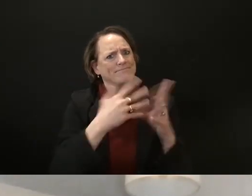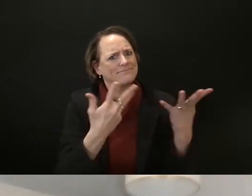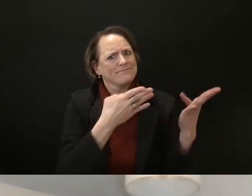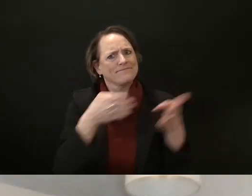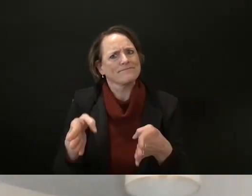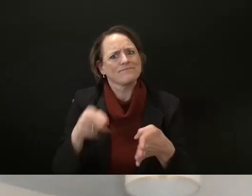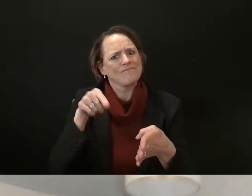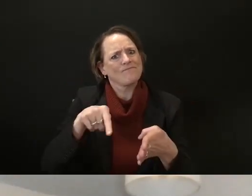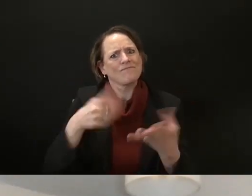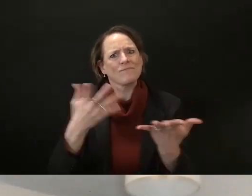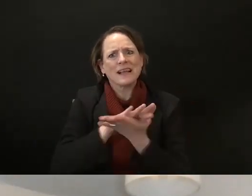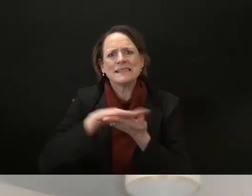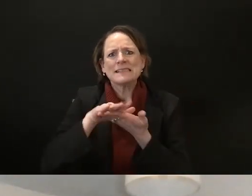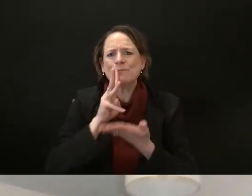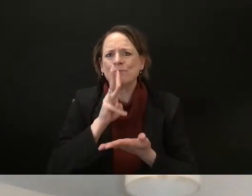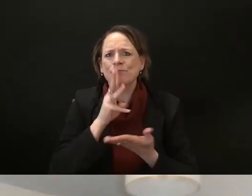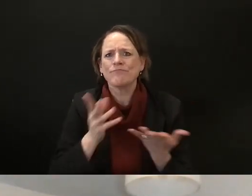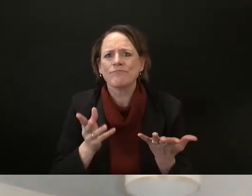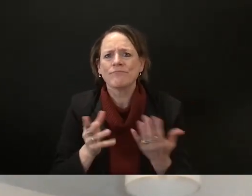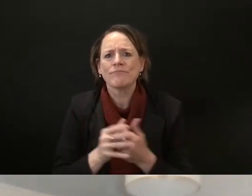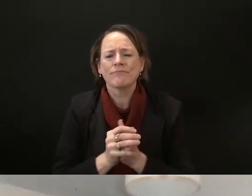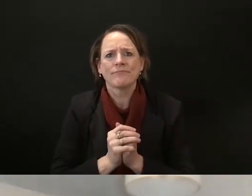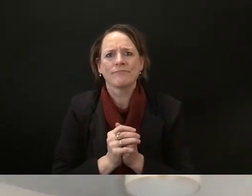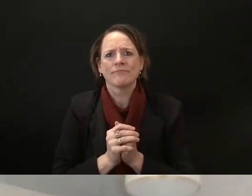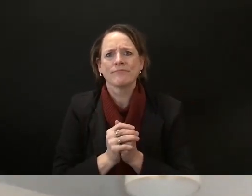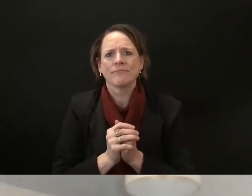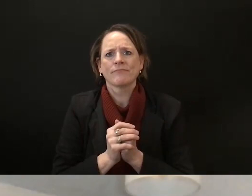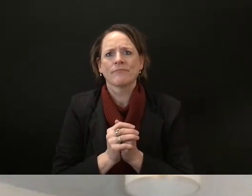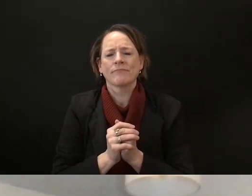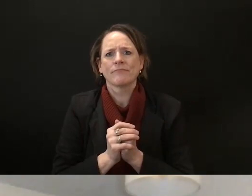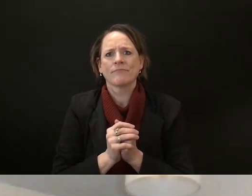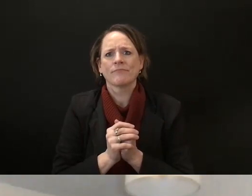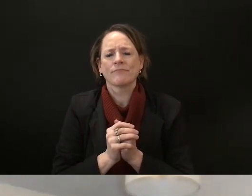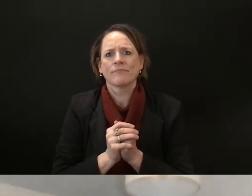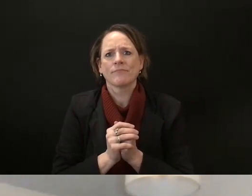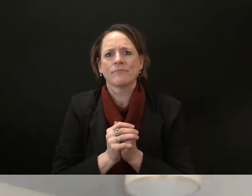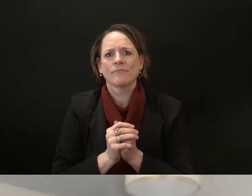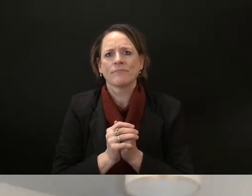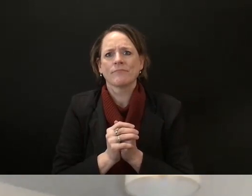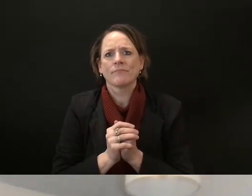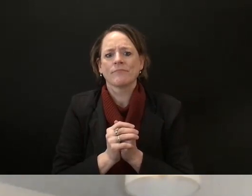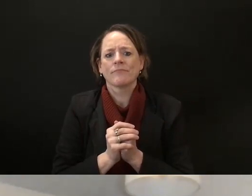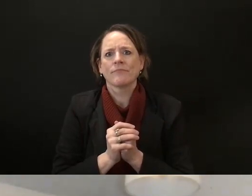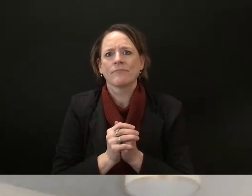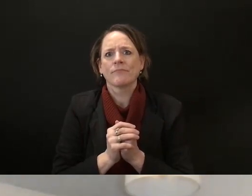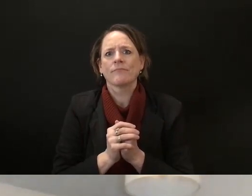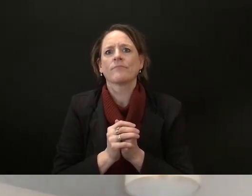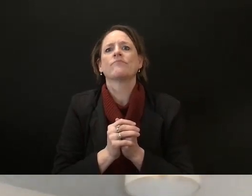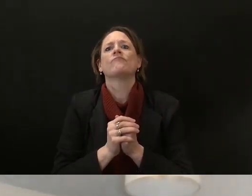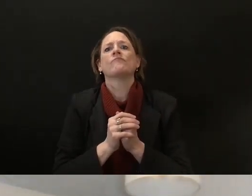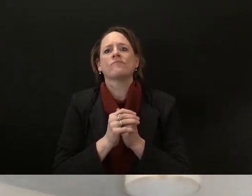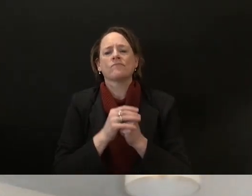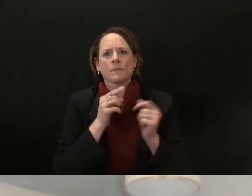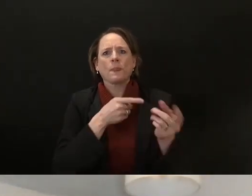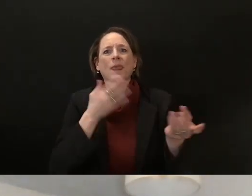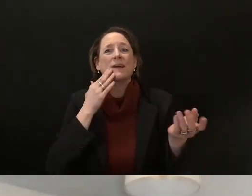uh kfos the condensed animal feeding operations in the state uh and their runoff um that that is very concerning